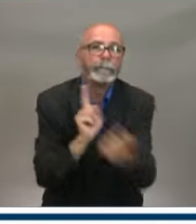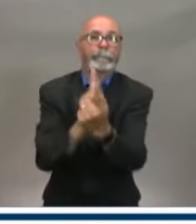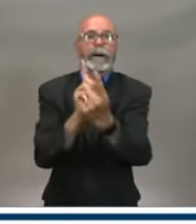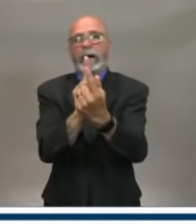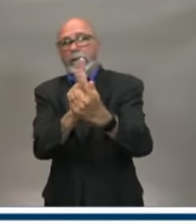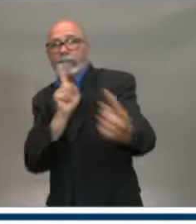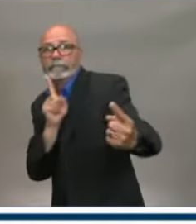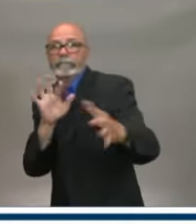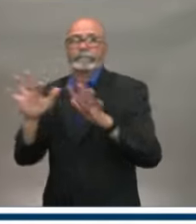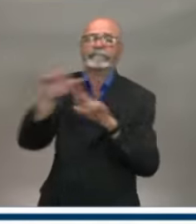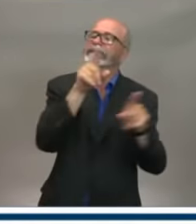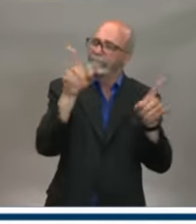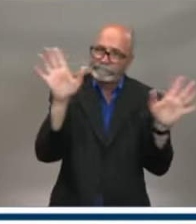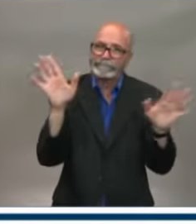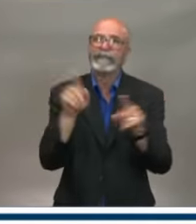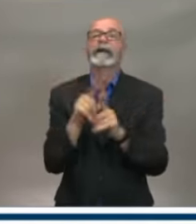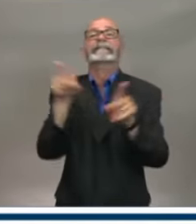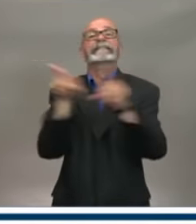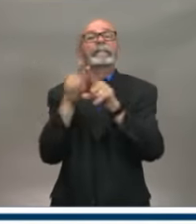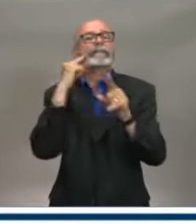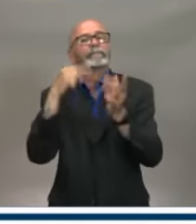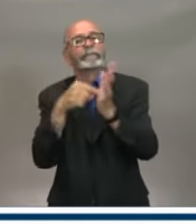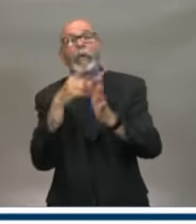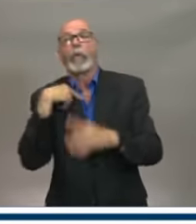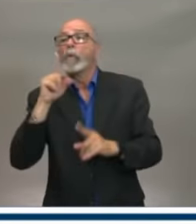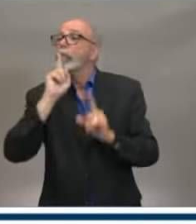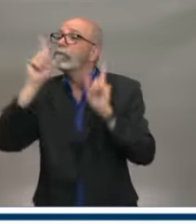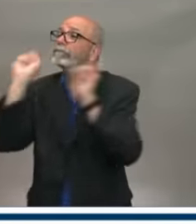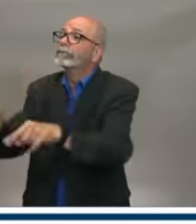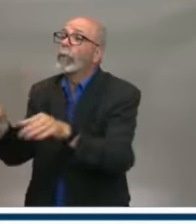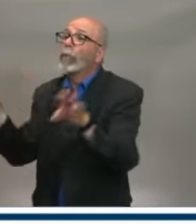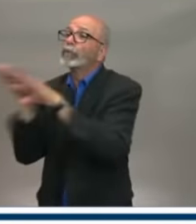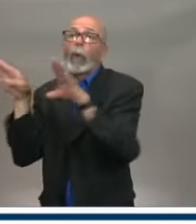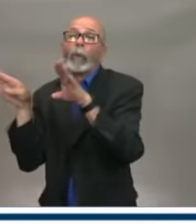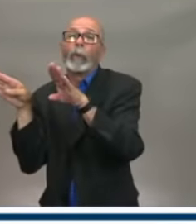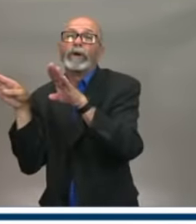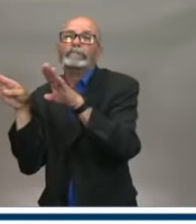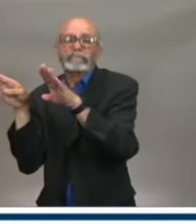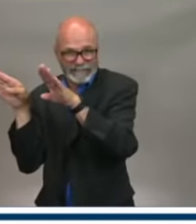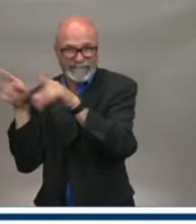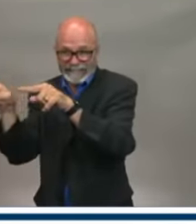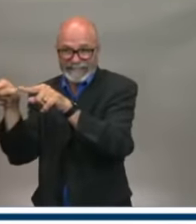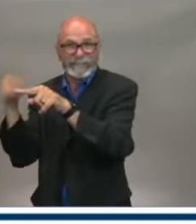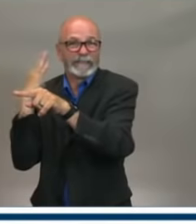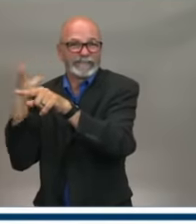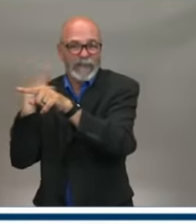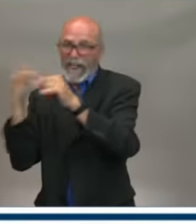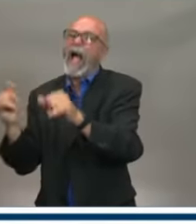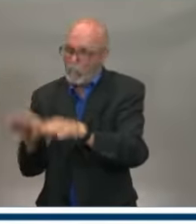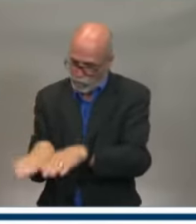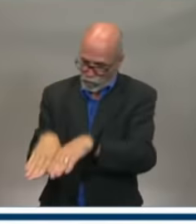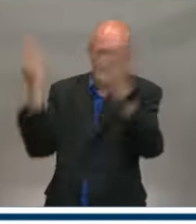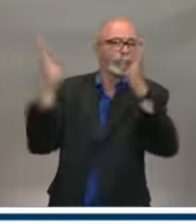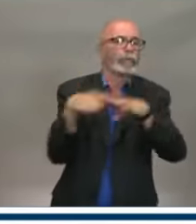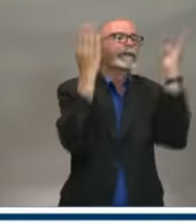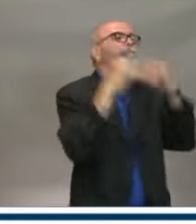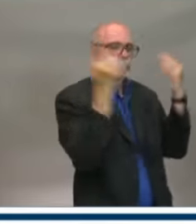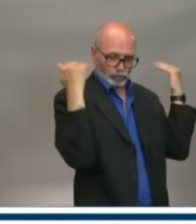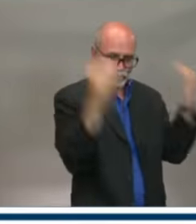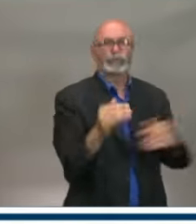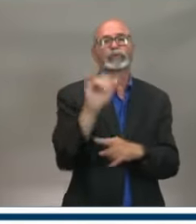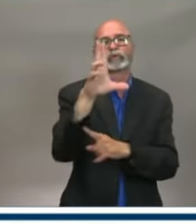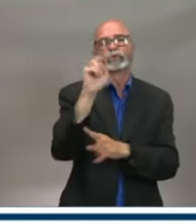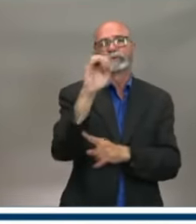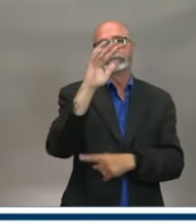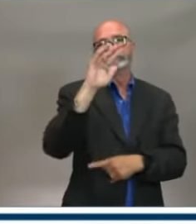been required to close under the public health order can start opening as of June the 5th. They must all follow plans that ensure public health